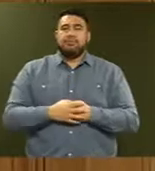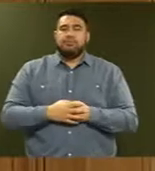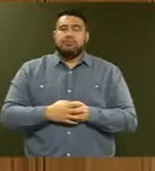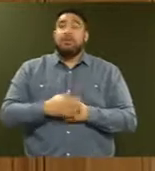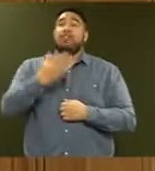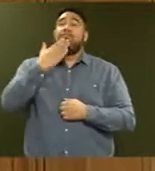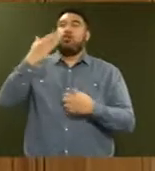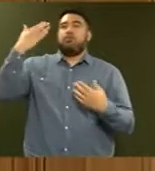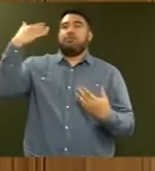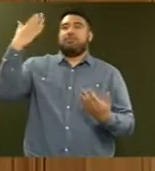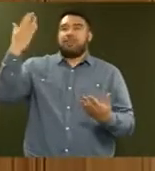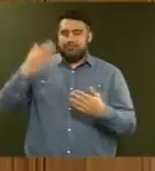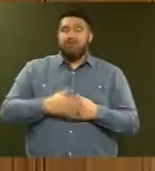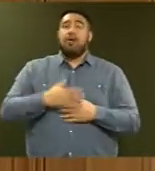My question is to the Minister of Health and asked, in Thank